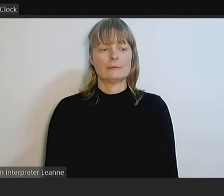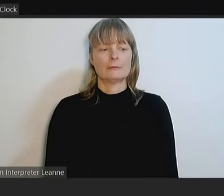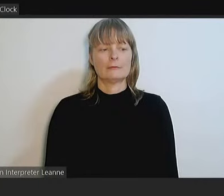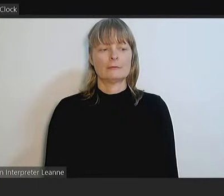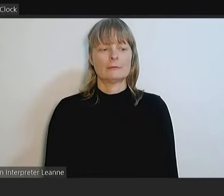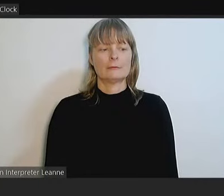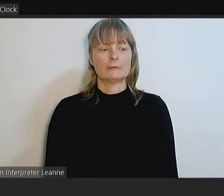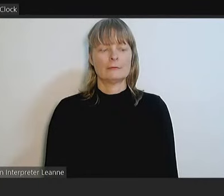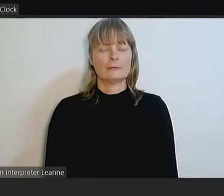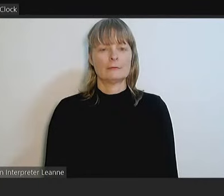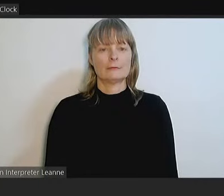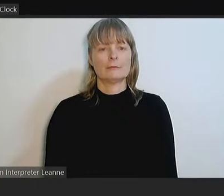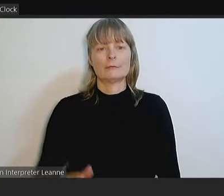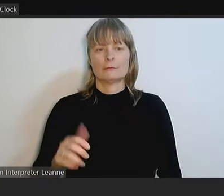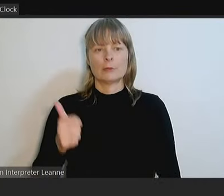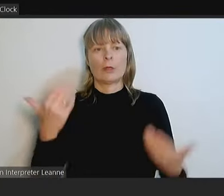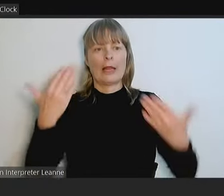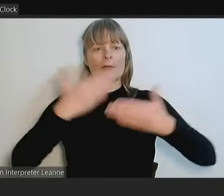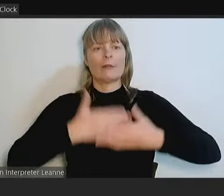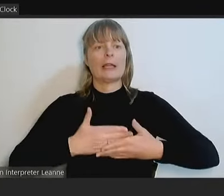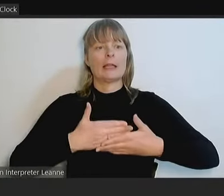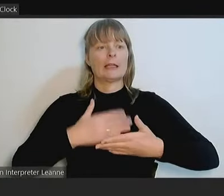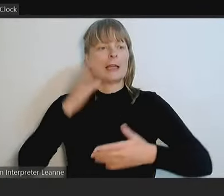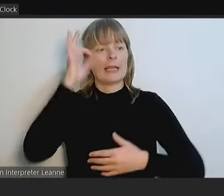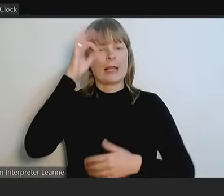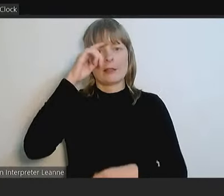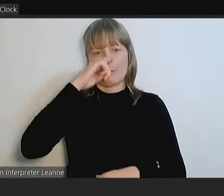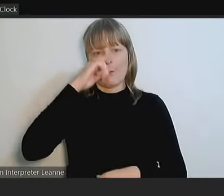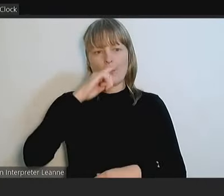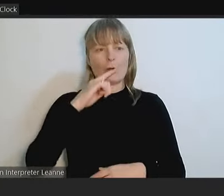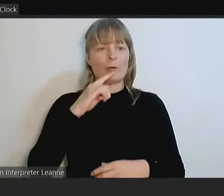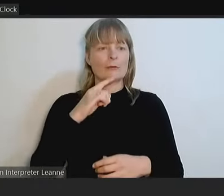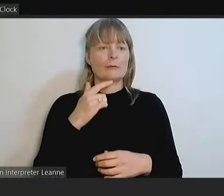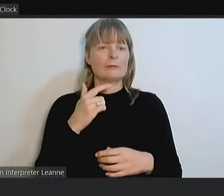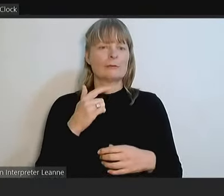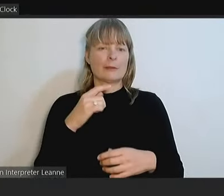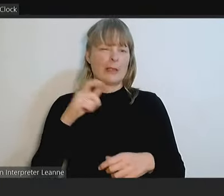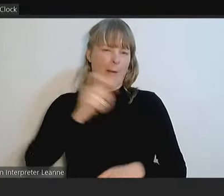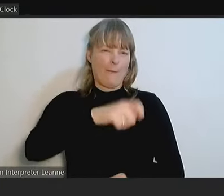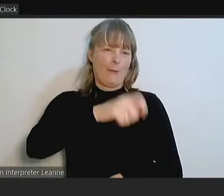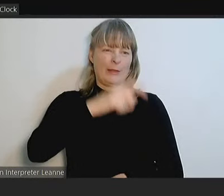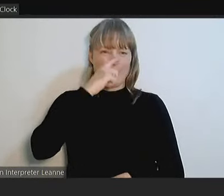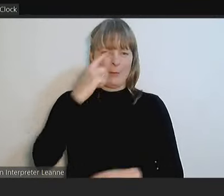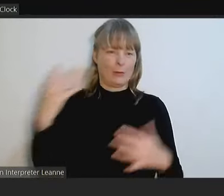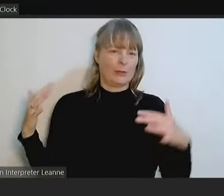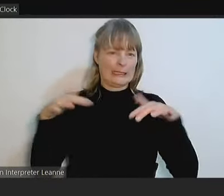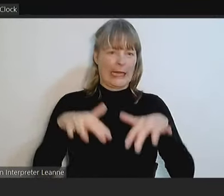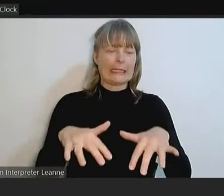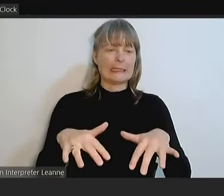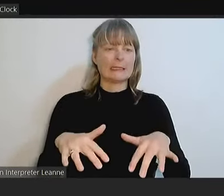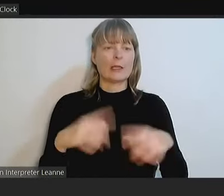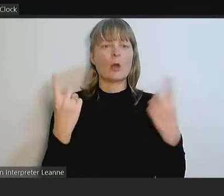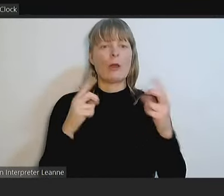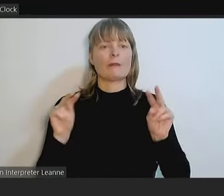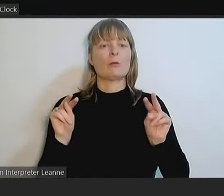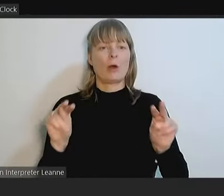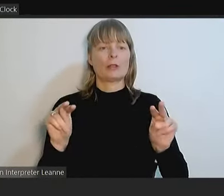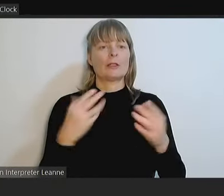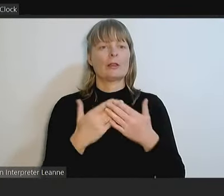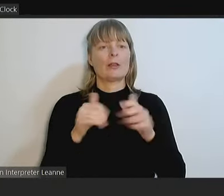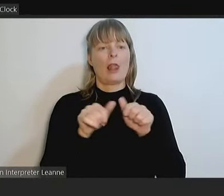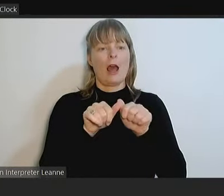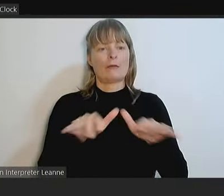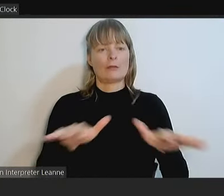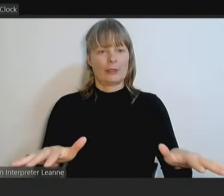Good evening, councillors, officers and members of the public in attendance and our viewers live streaming tonight's